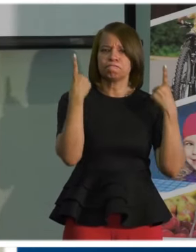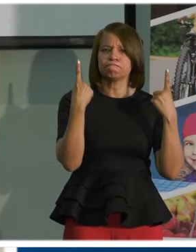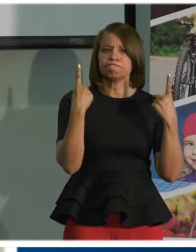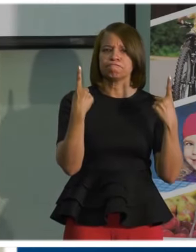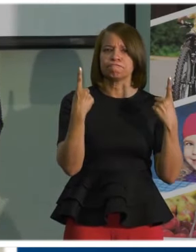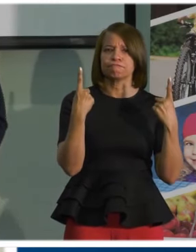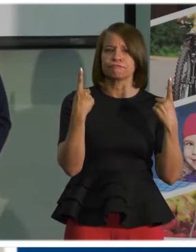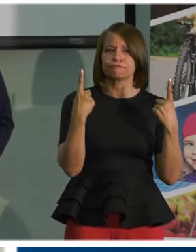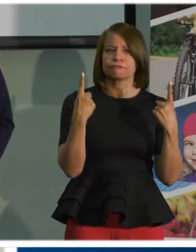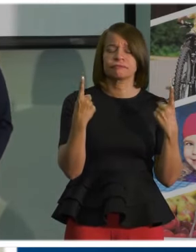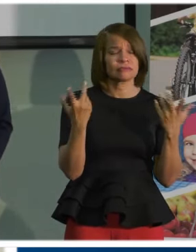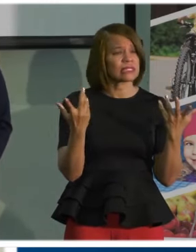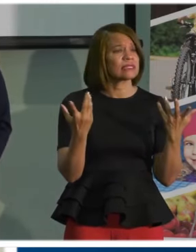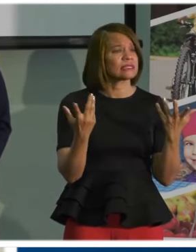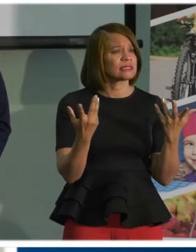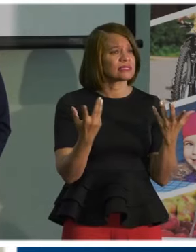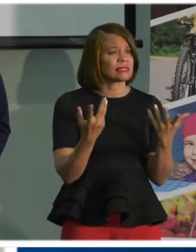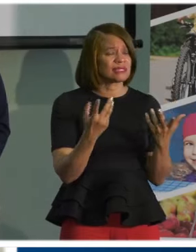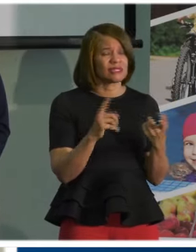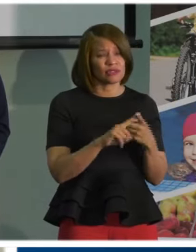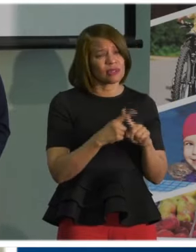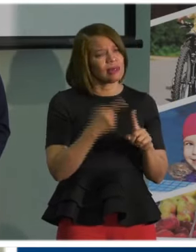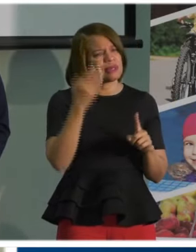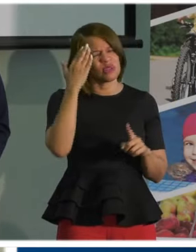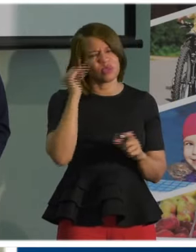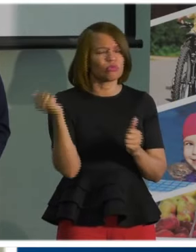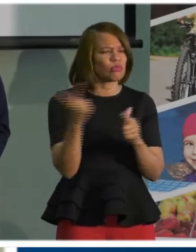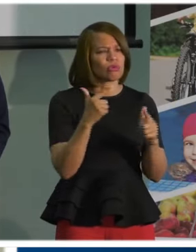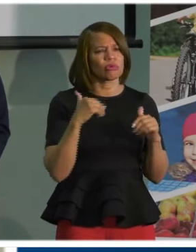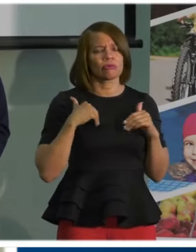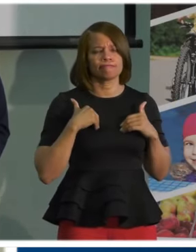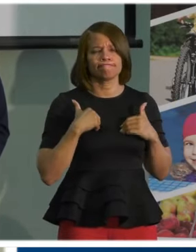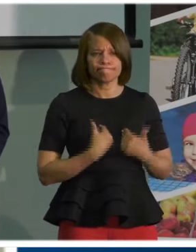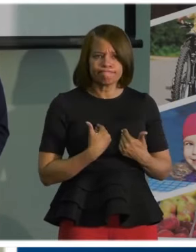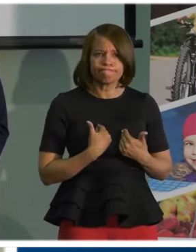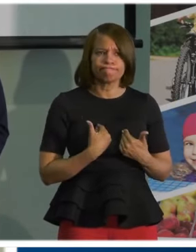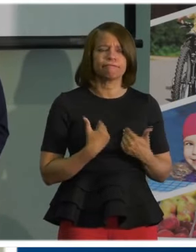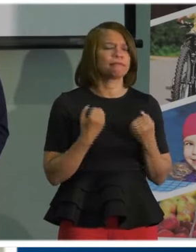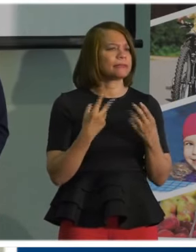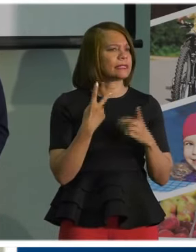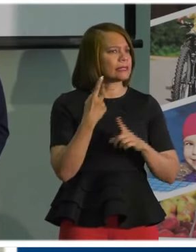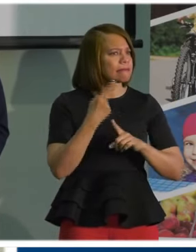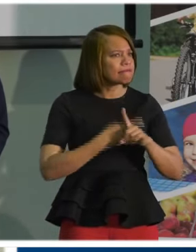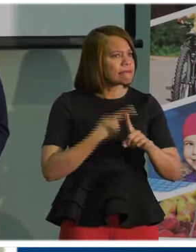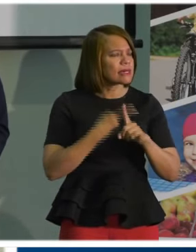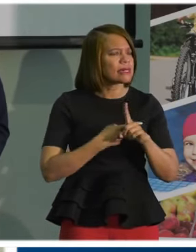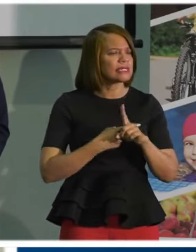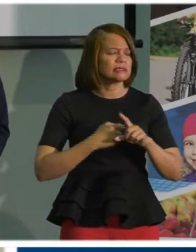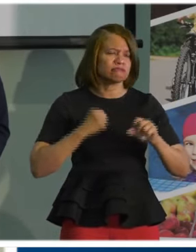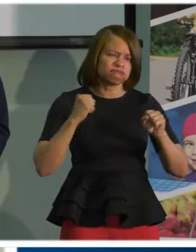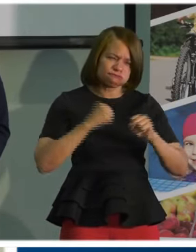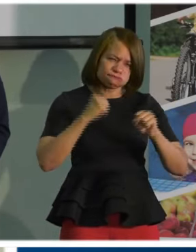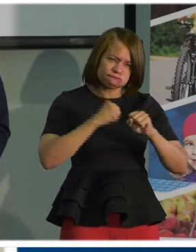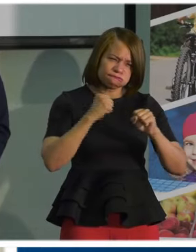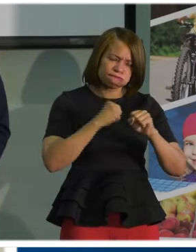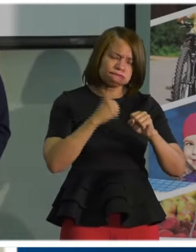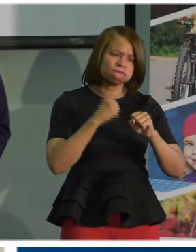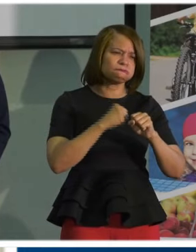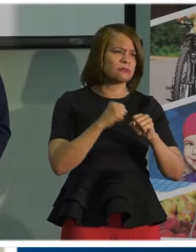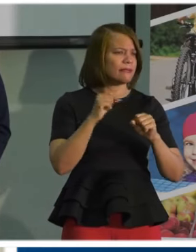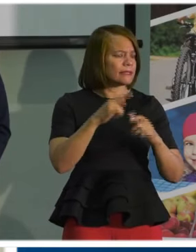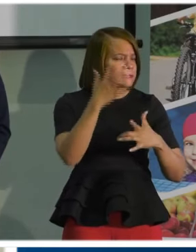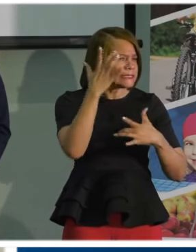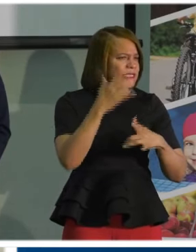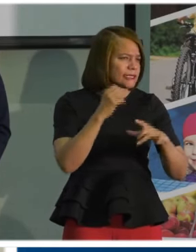And friends, I know we are fatigued from months of fighting the spread of COVID